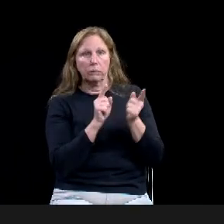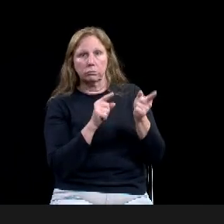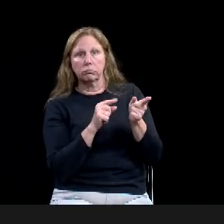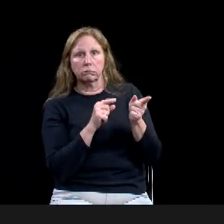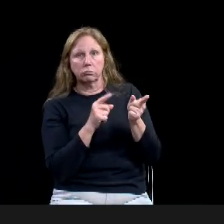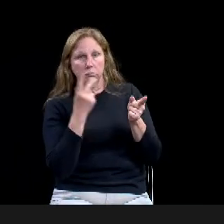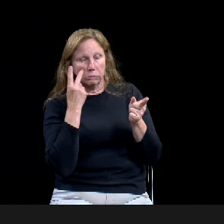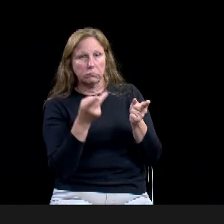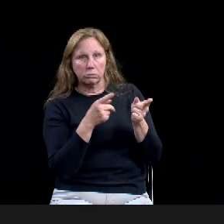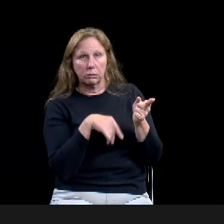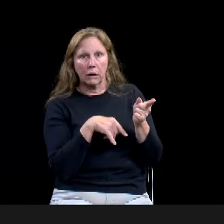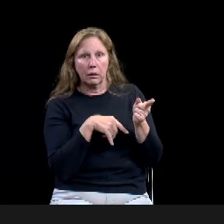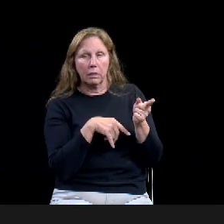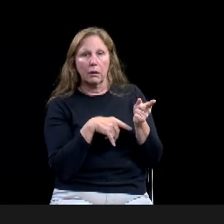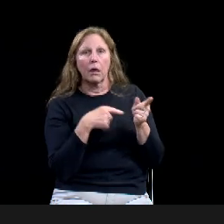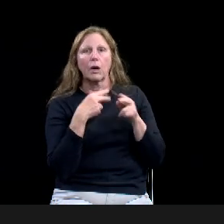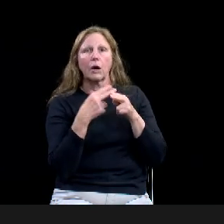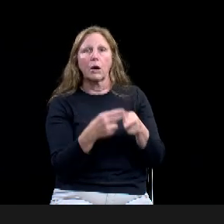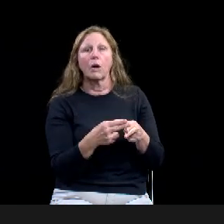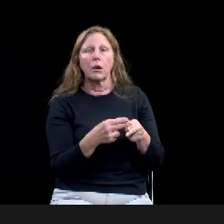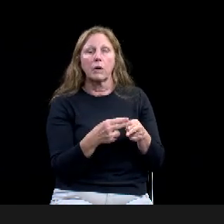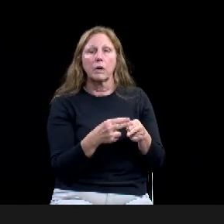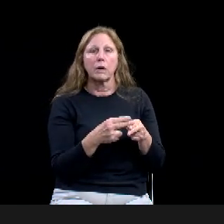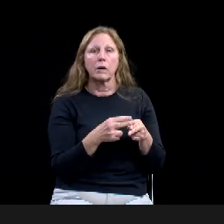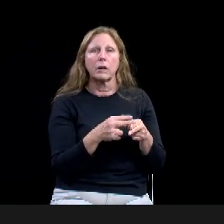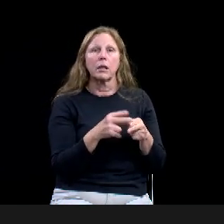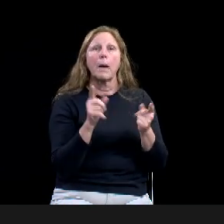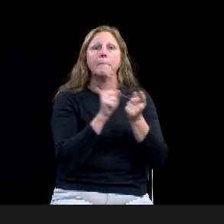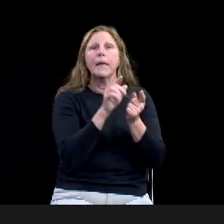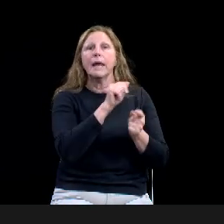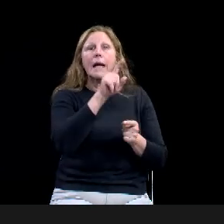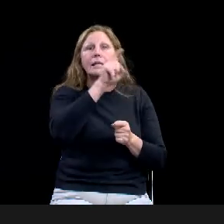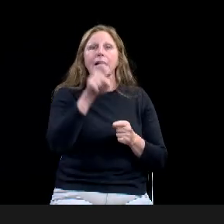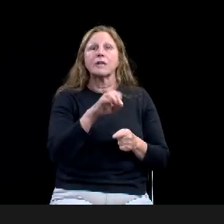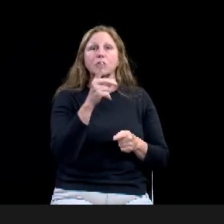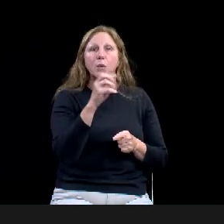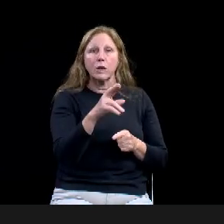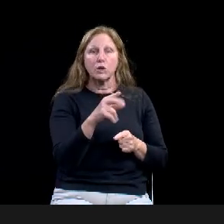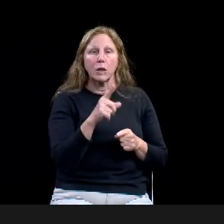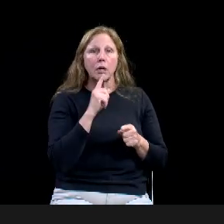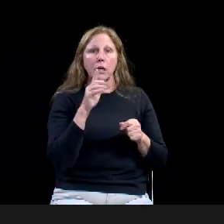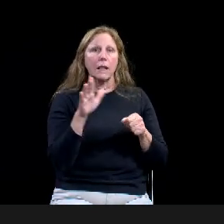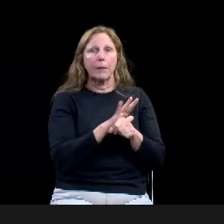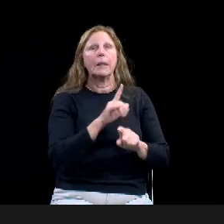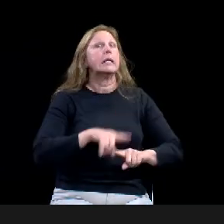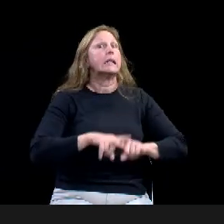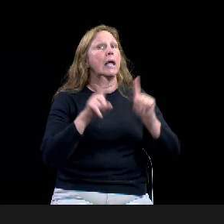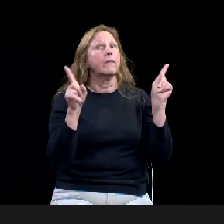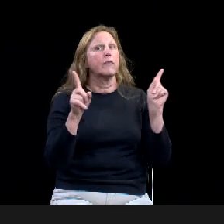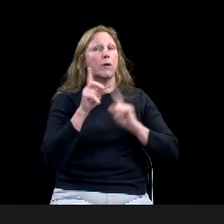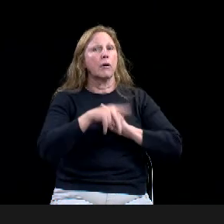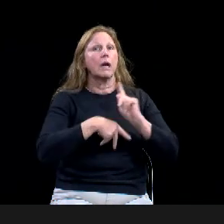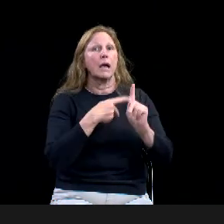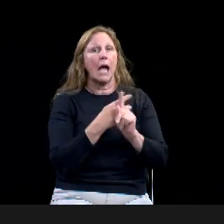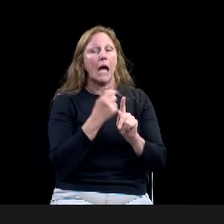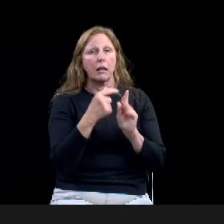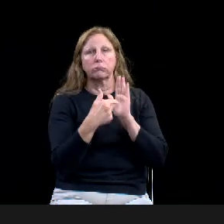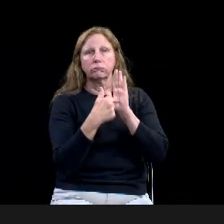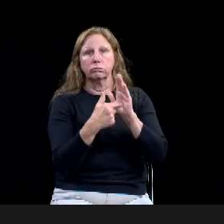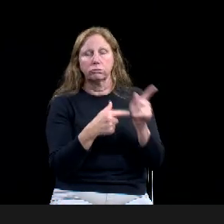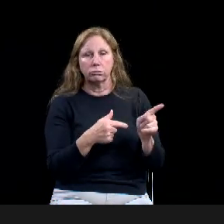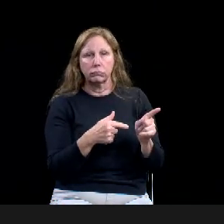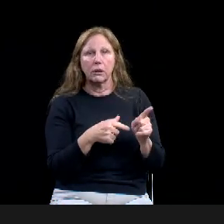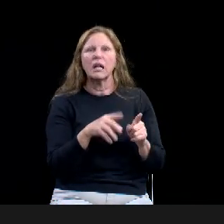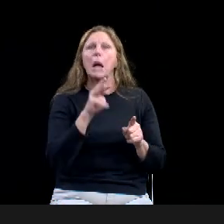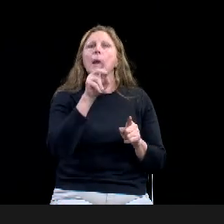type of exhibit. It's media based, it is current, it's contemporary and it's interactive. So it becomes